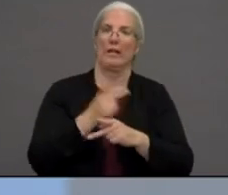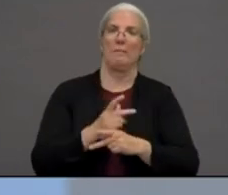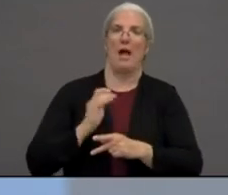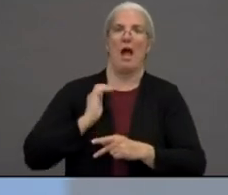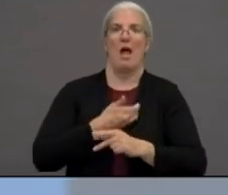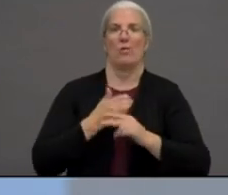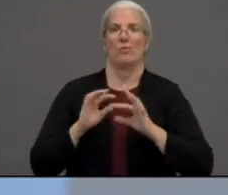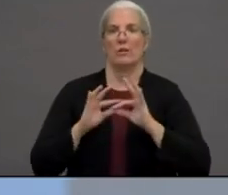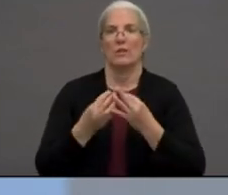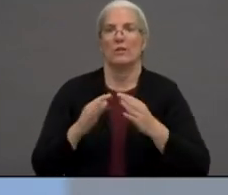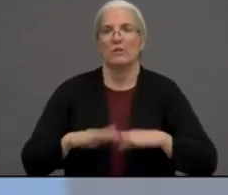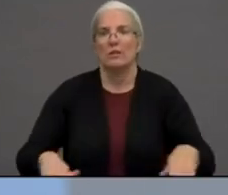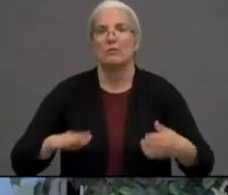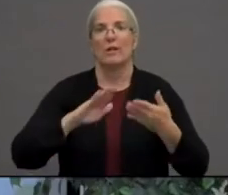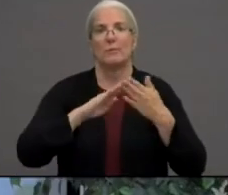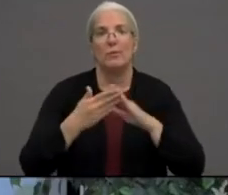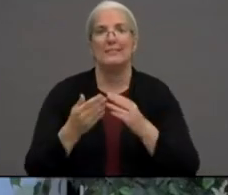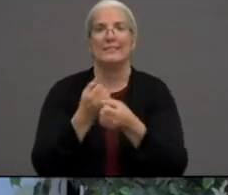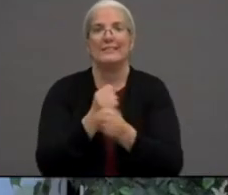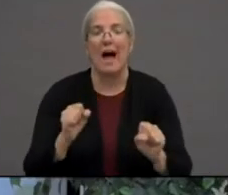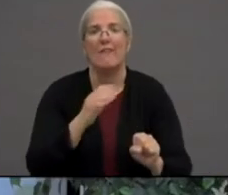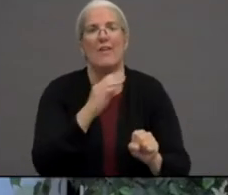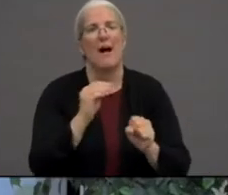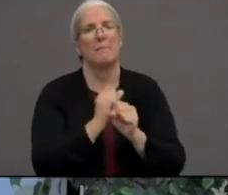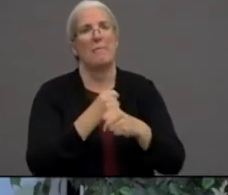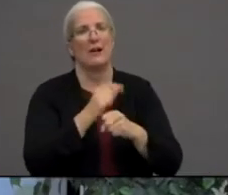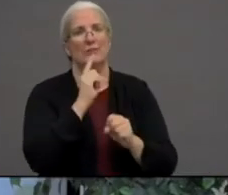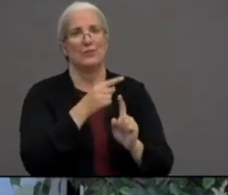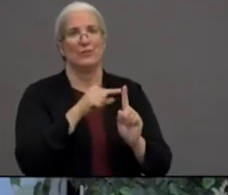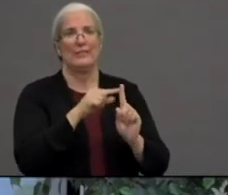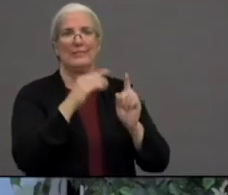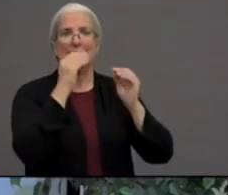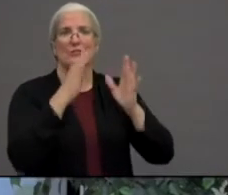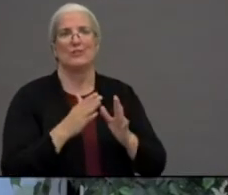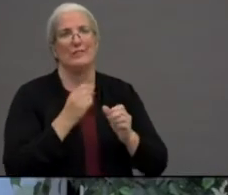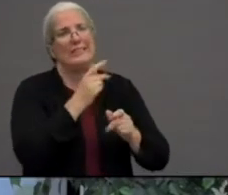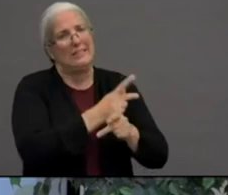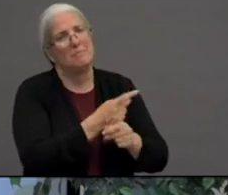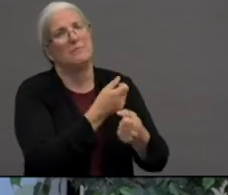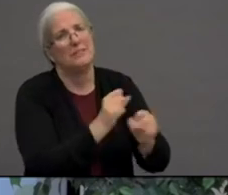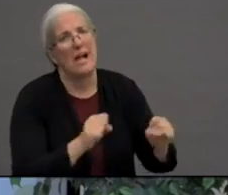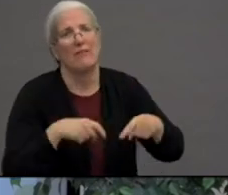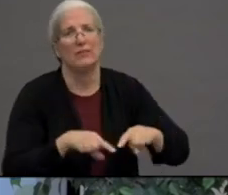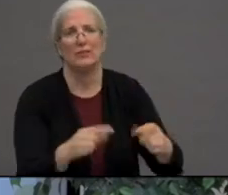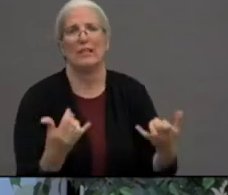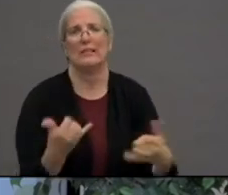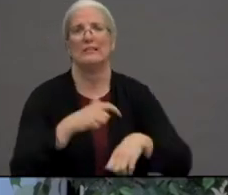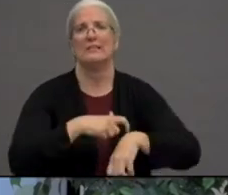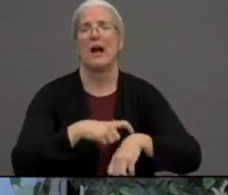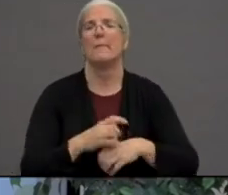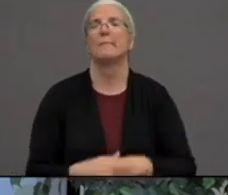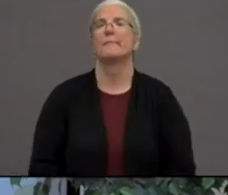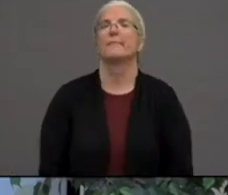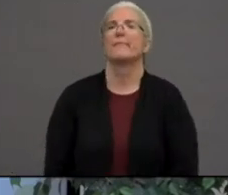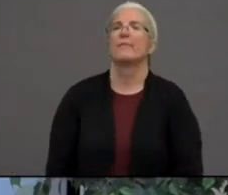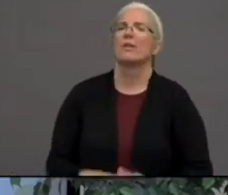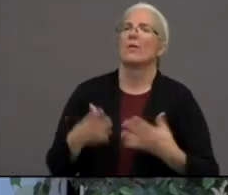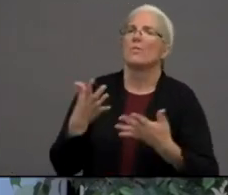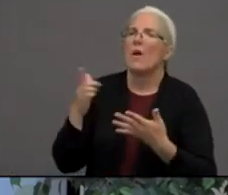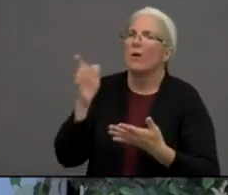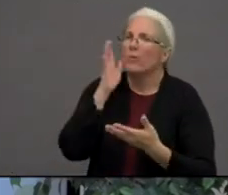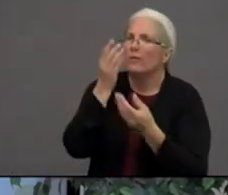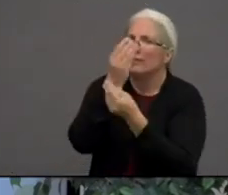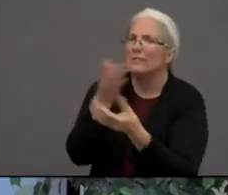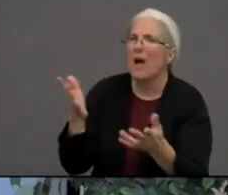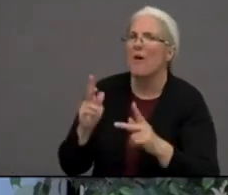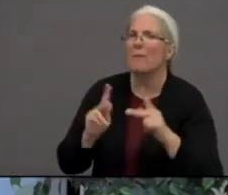during these trying times. So what would you say for people who say, oh, I don't need a mask to go somewhere or I don't need to be six feet